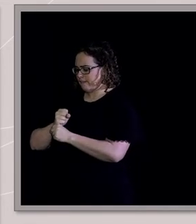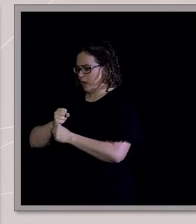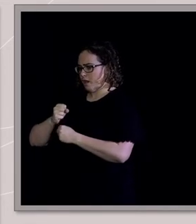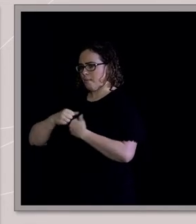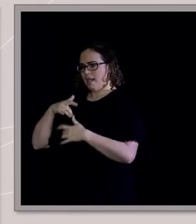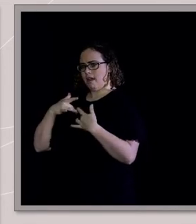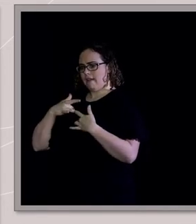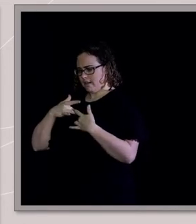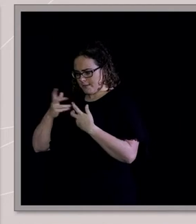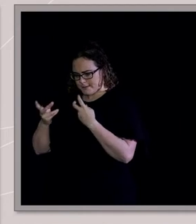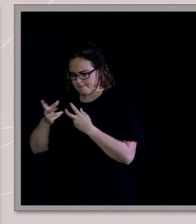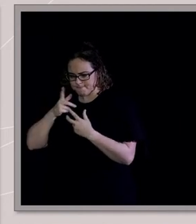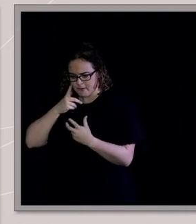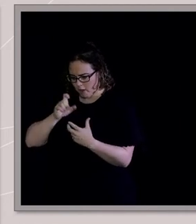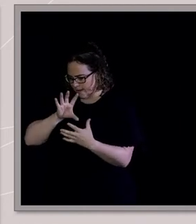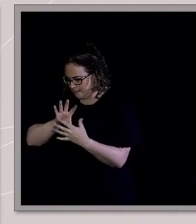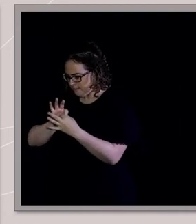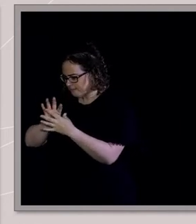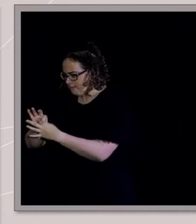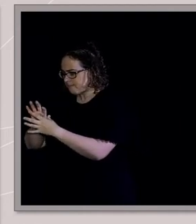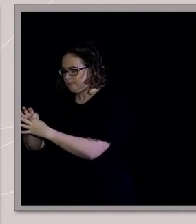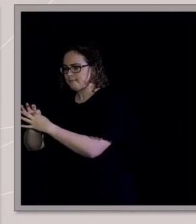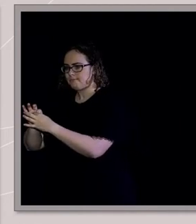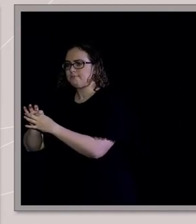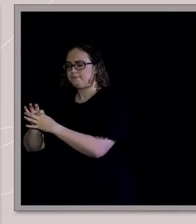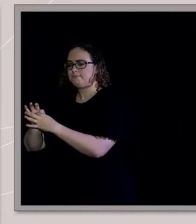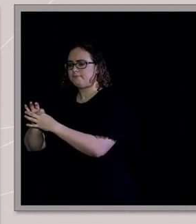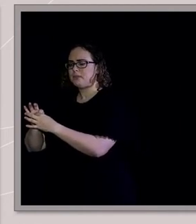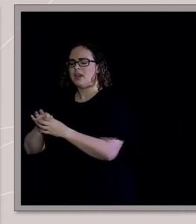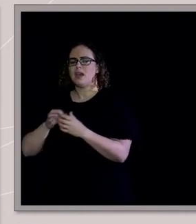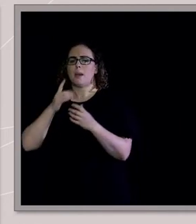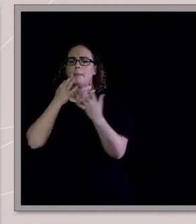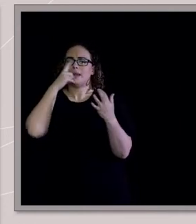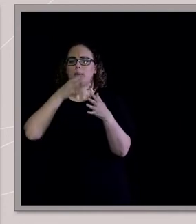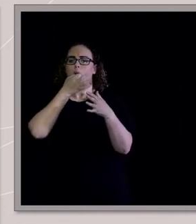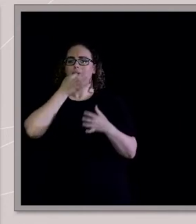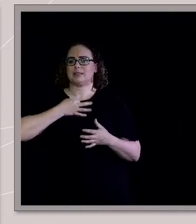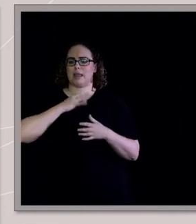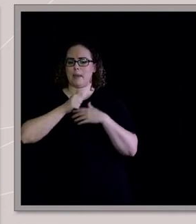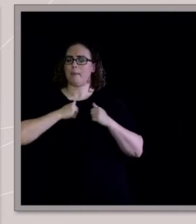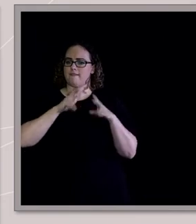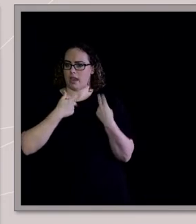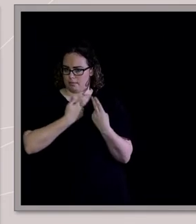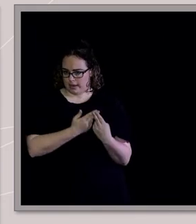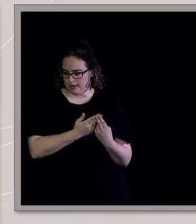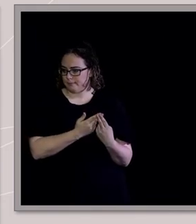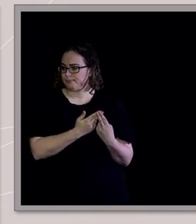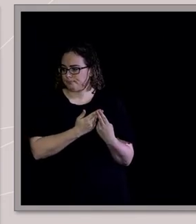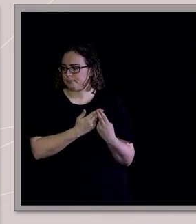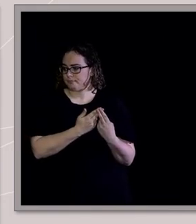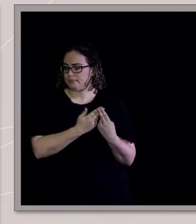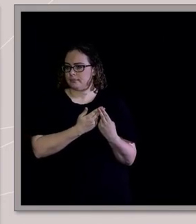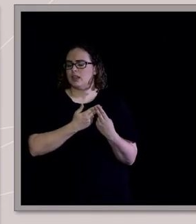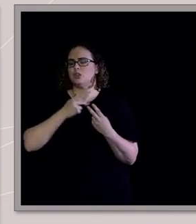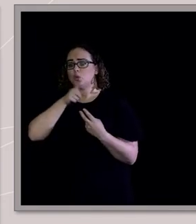the other question whenever I share this story is, what happened to your family? And as you can tell, my family